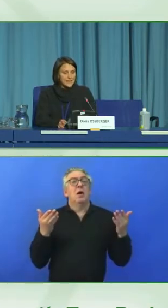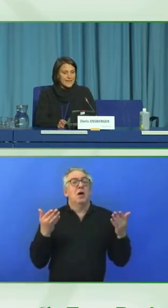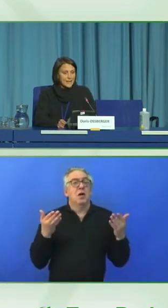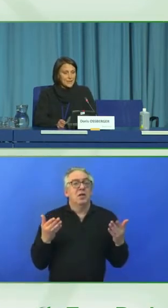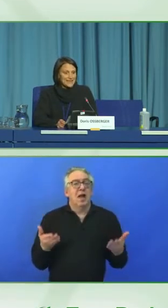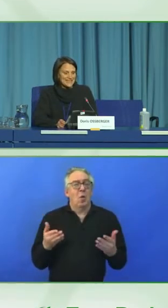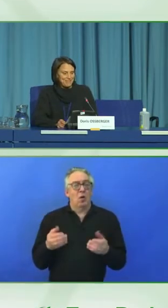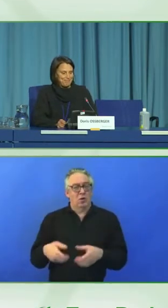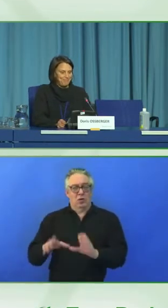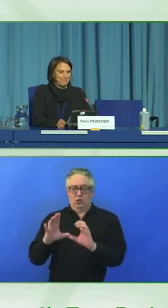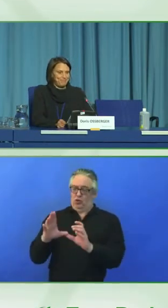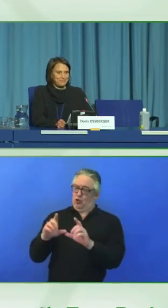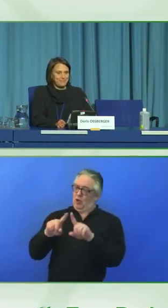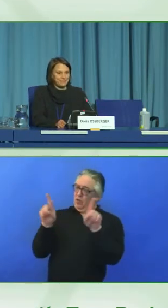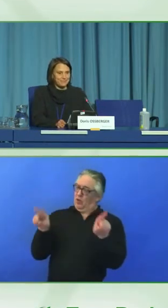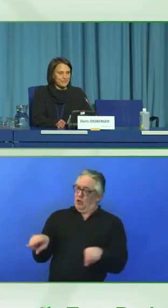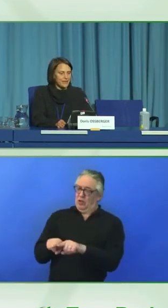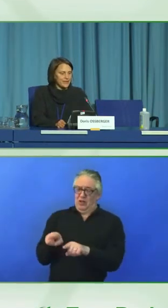Next slide, please.